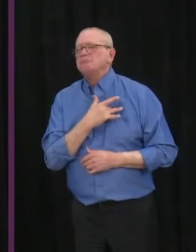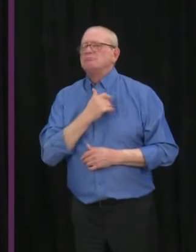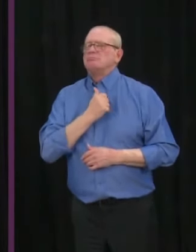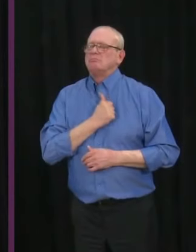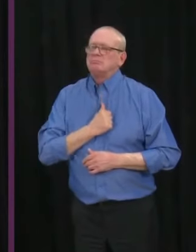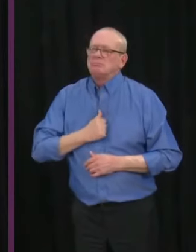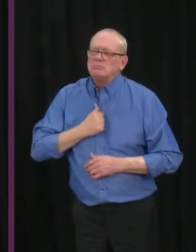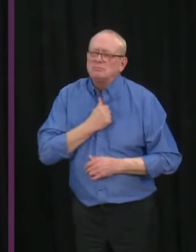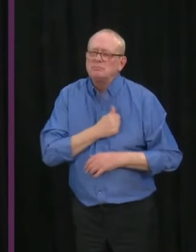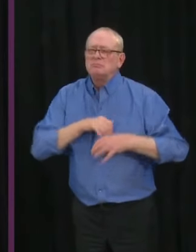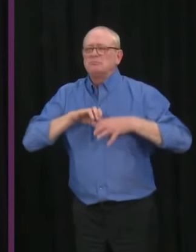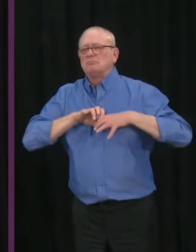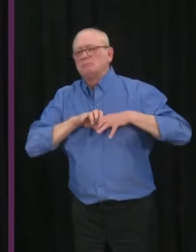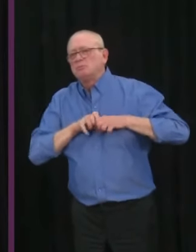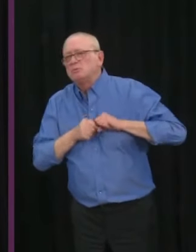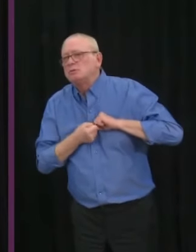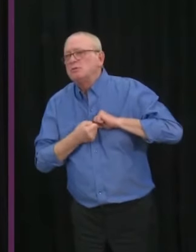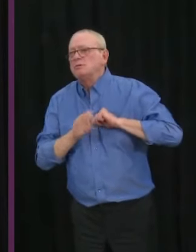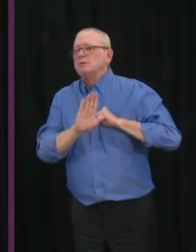the loss of a loved one.